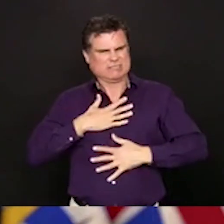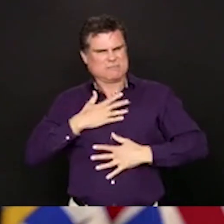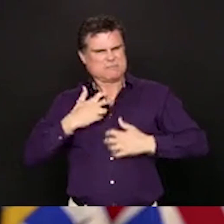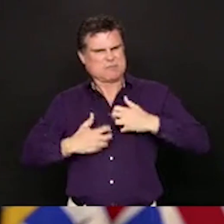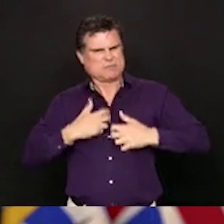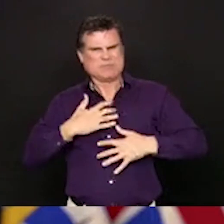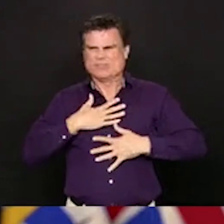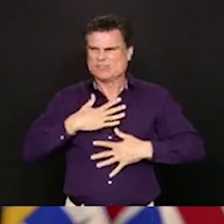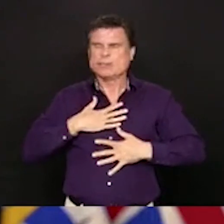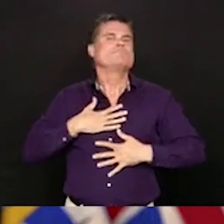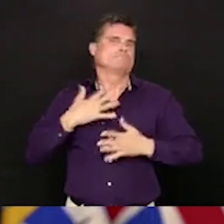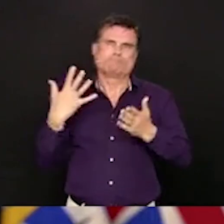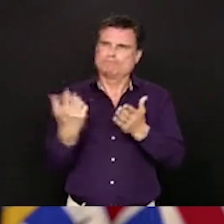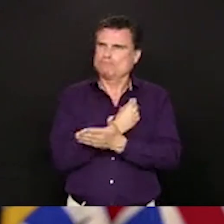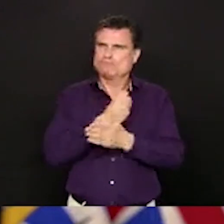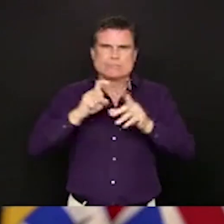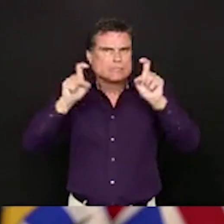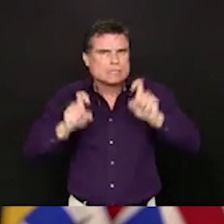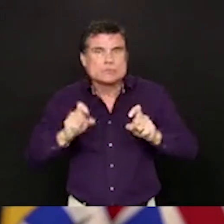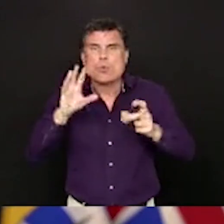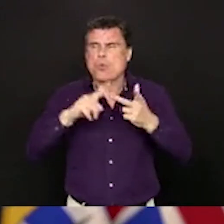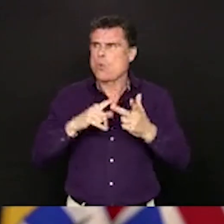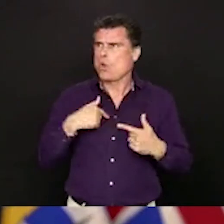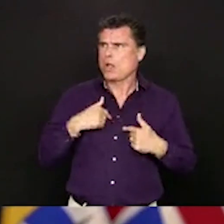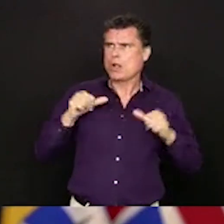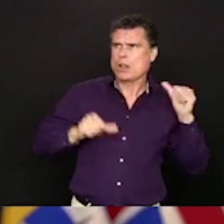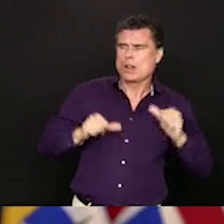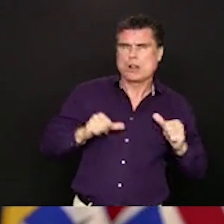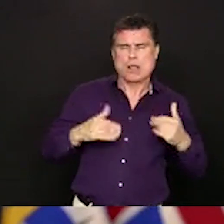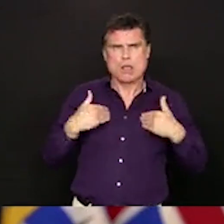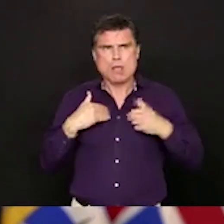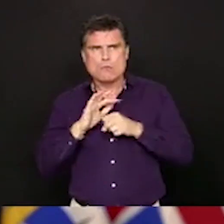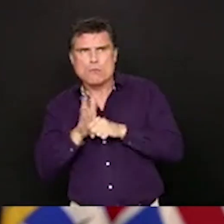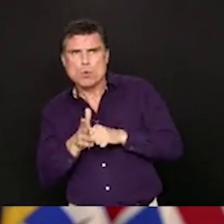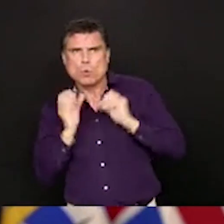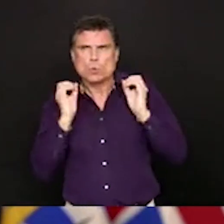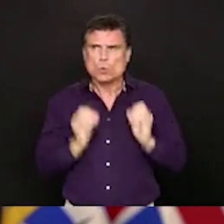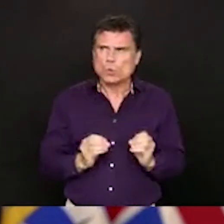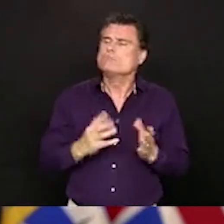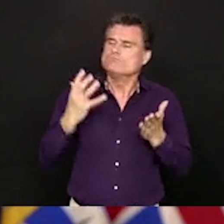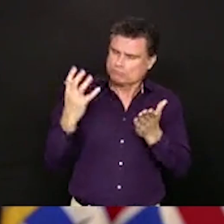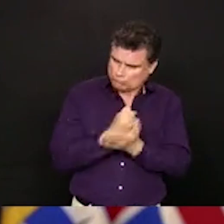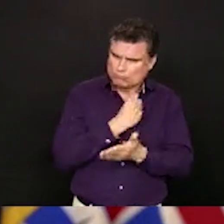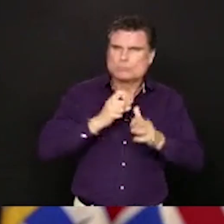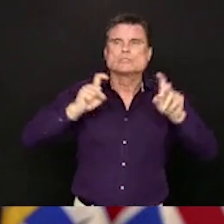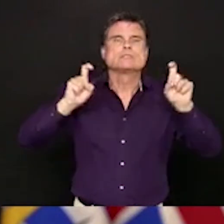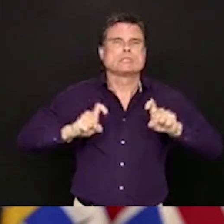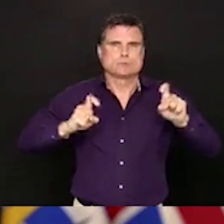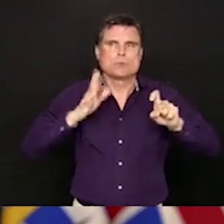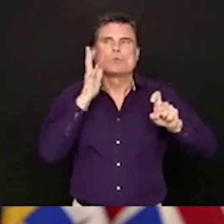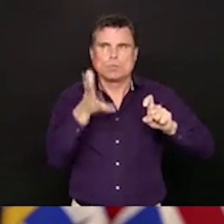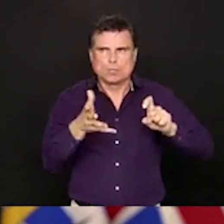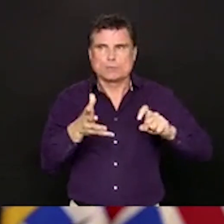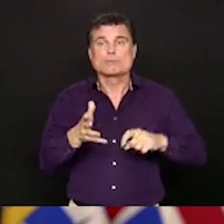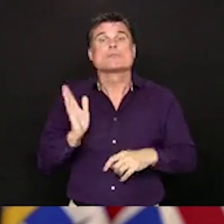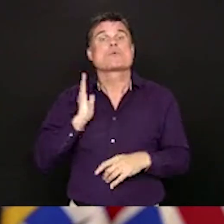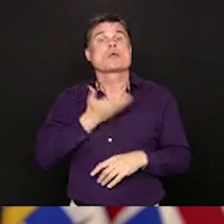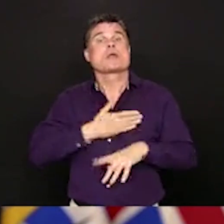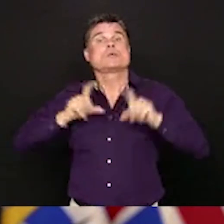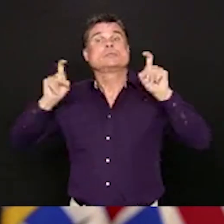and we've expanded our ability to have testing in some of the more remote areas of the province. So it is